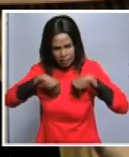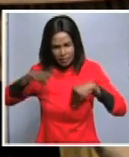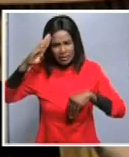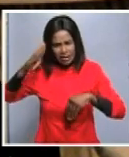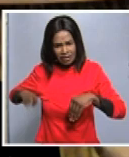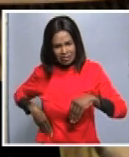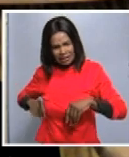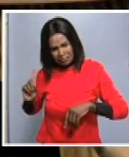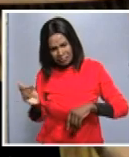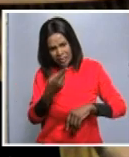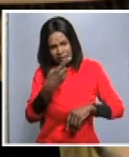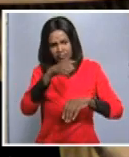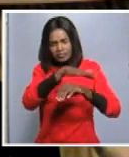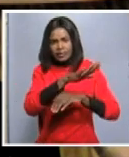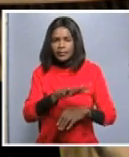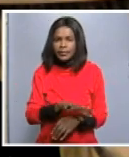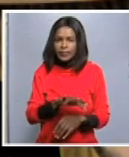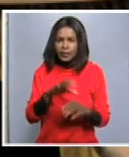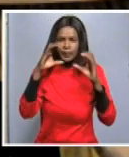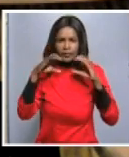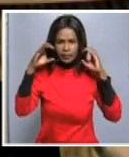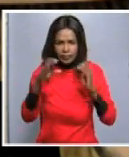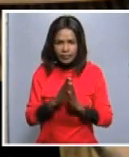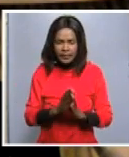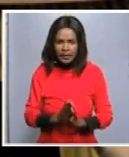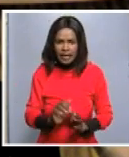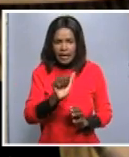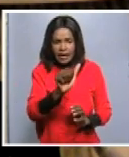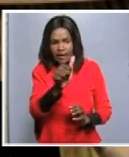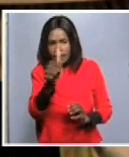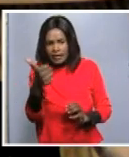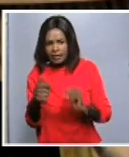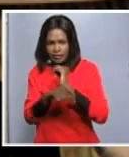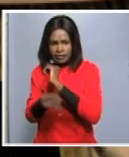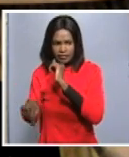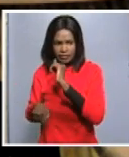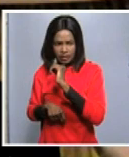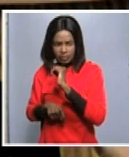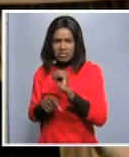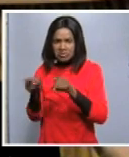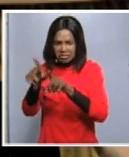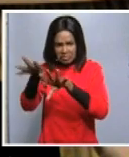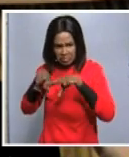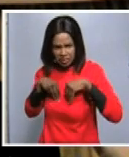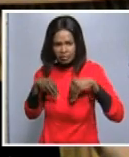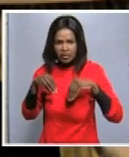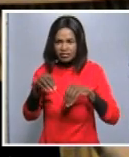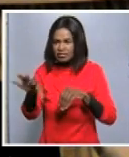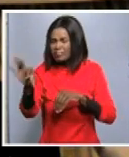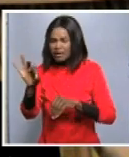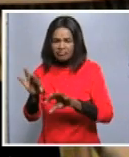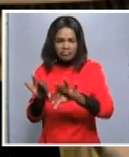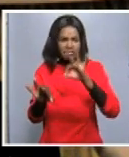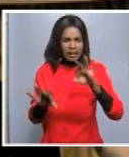uh countries have already offered uh troops uh to that assignment and i'm sure